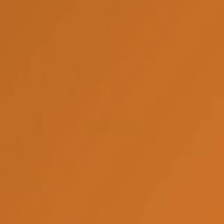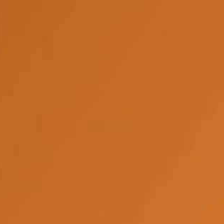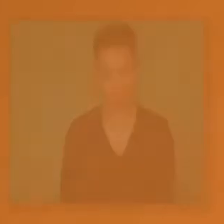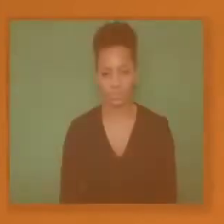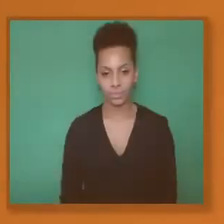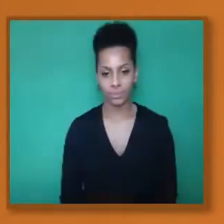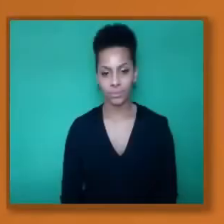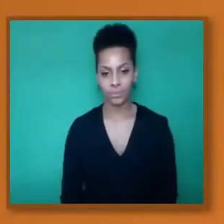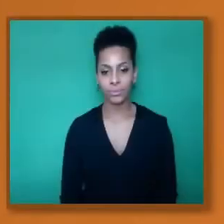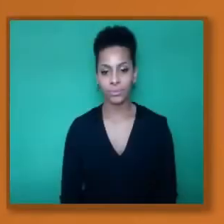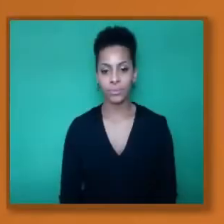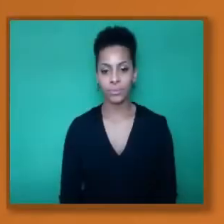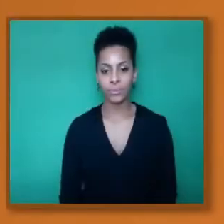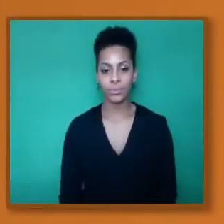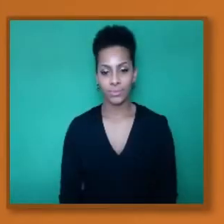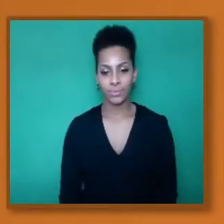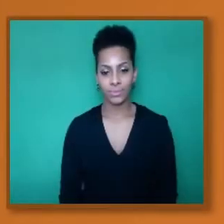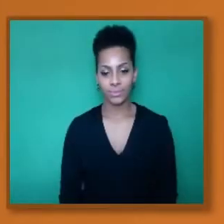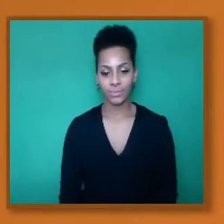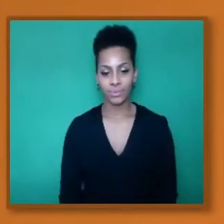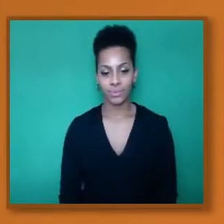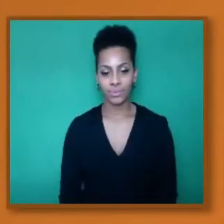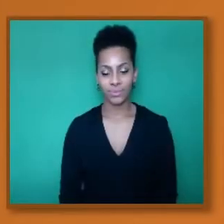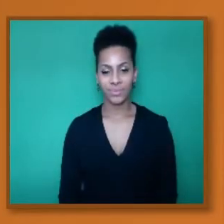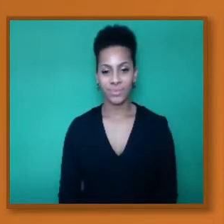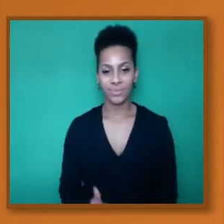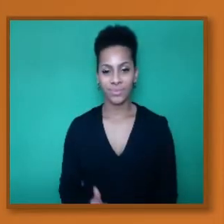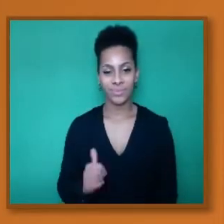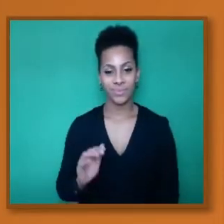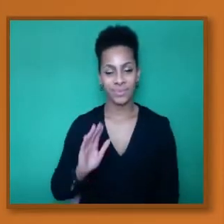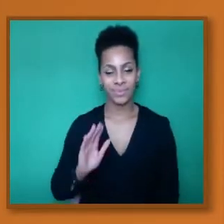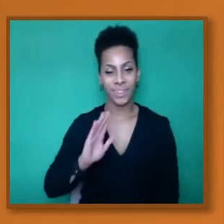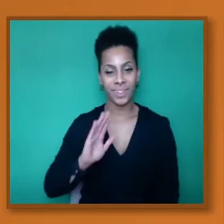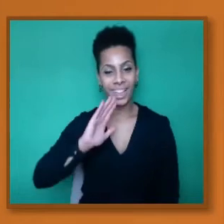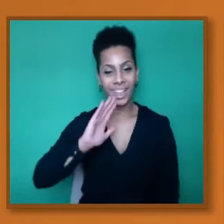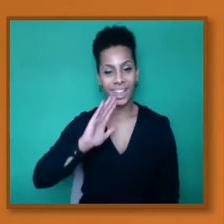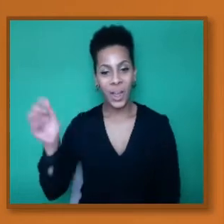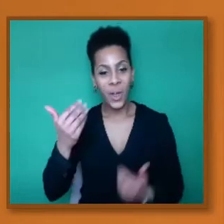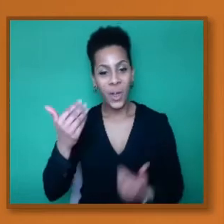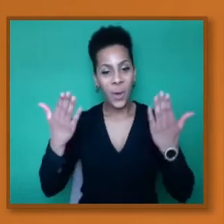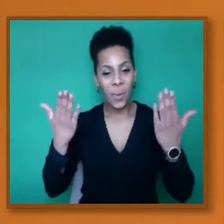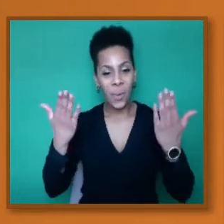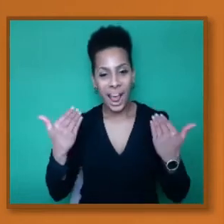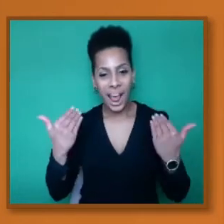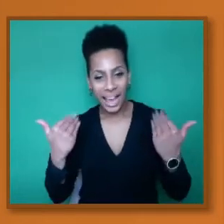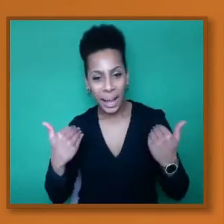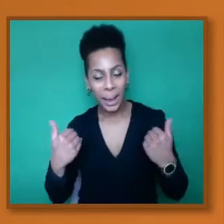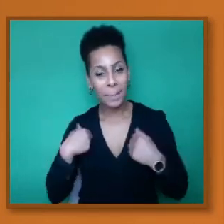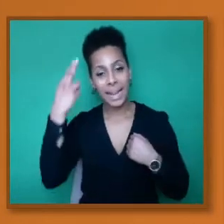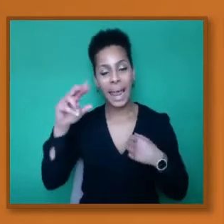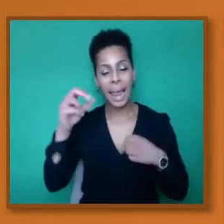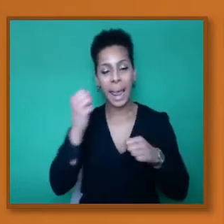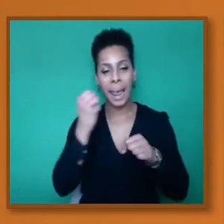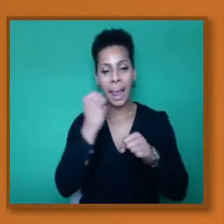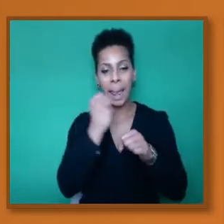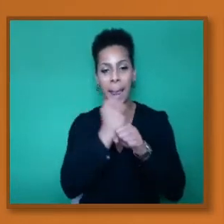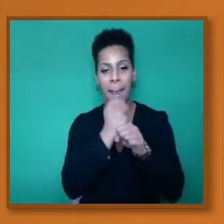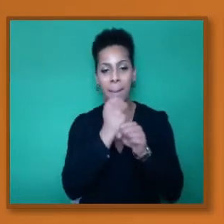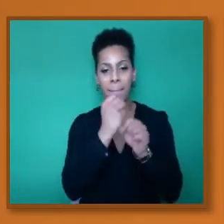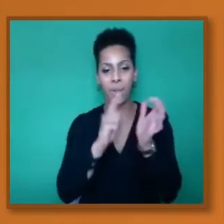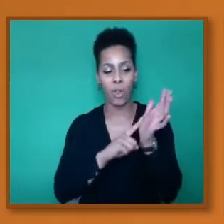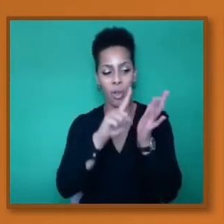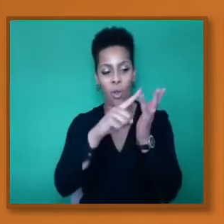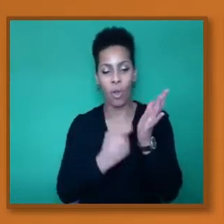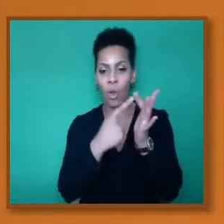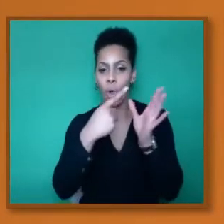Okay. Hello. Welcome, everyone. Good afternoon. My name is Gloria Mills. I'm chair of the TUC Race